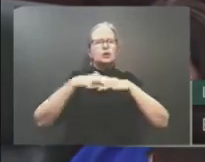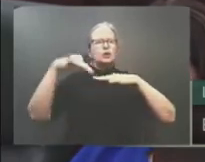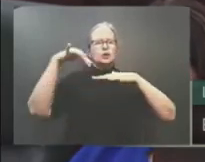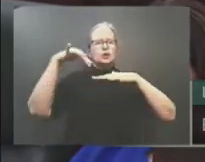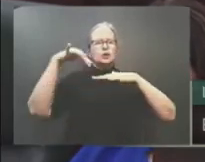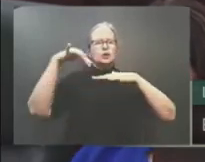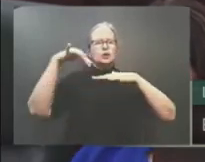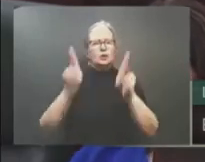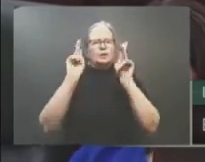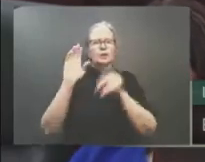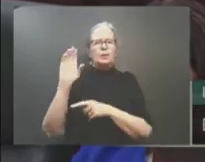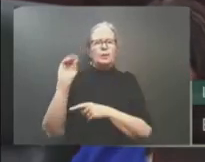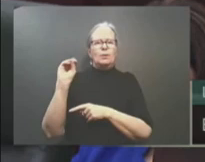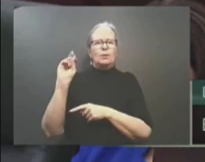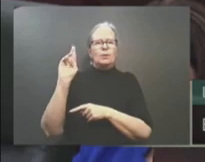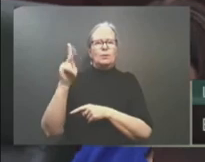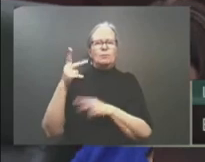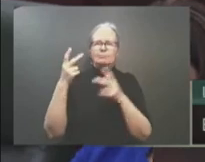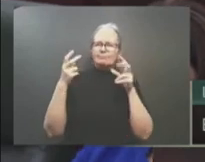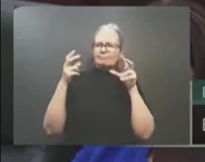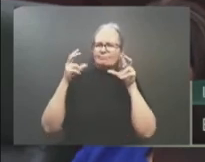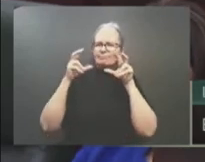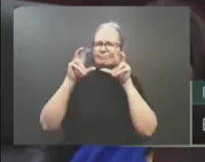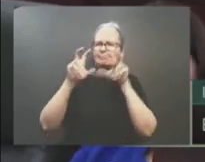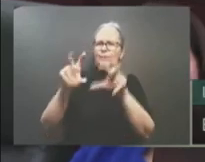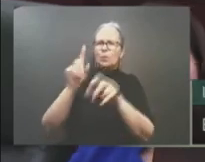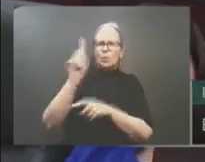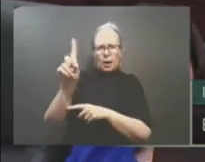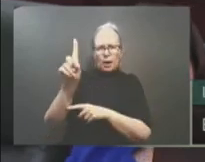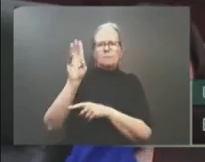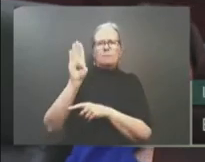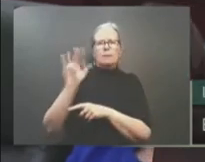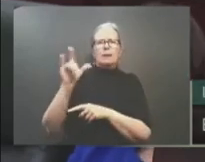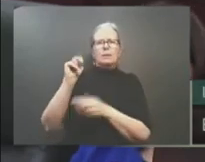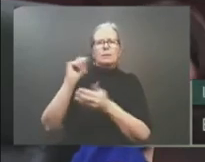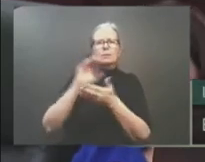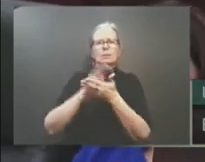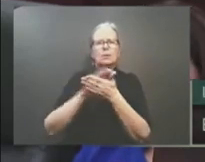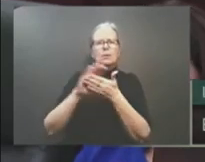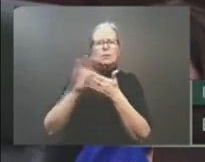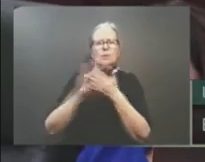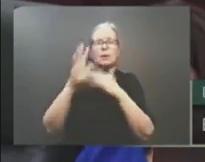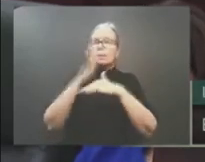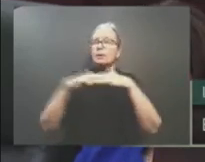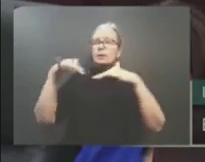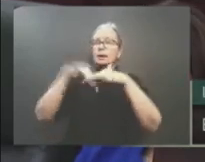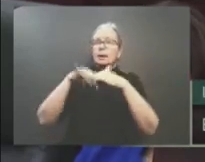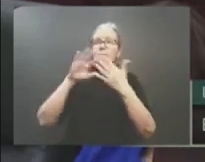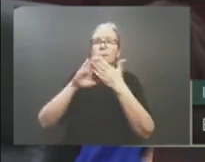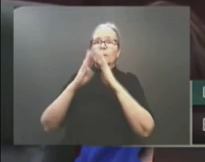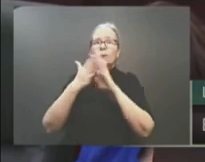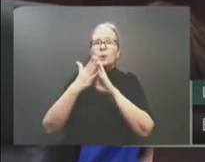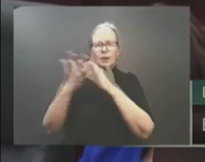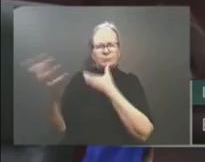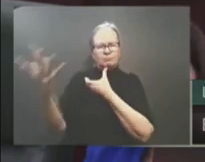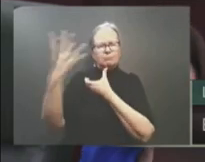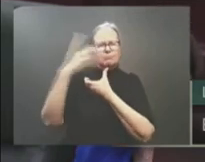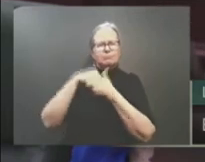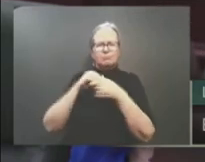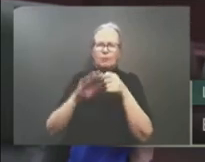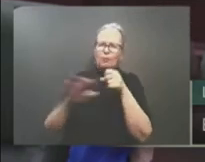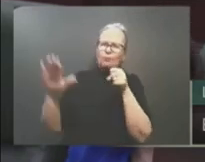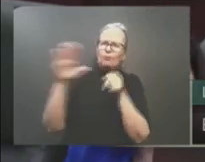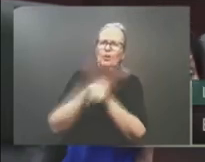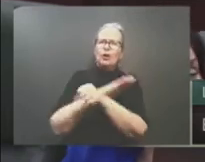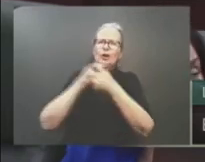Our government invested in strategic infrastructure projects that were essential for future growth, while getting Albertans back to